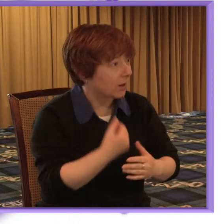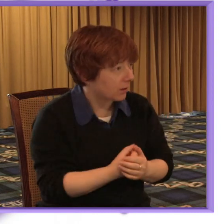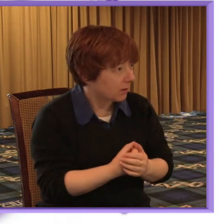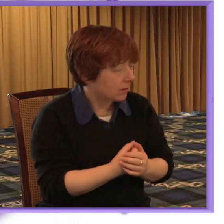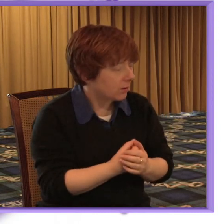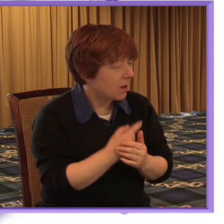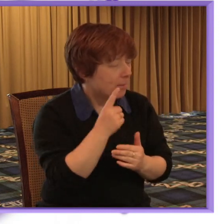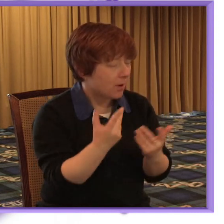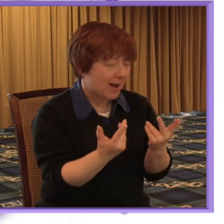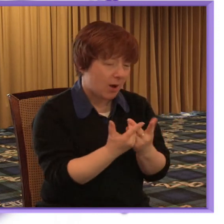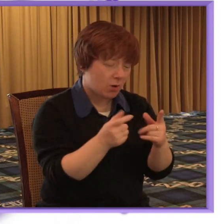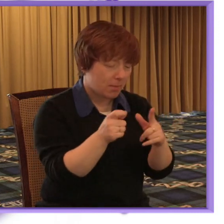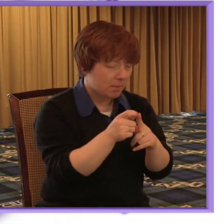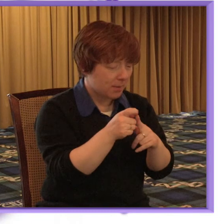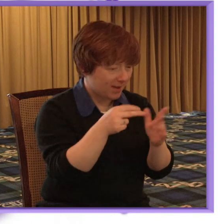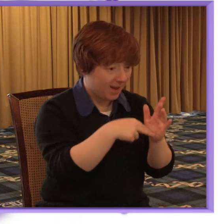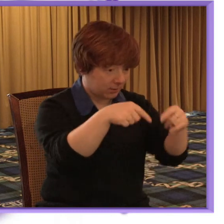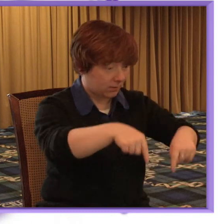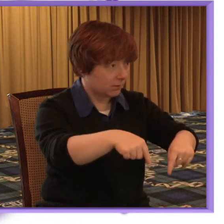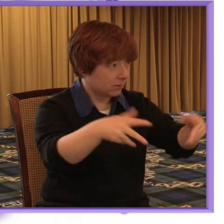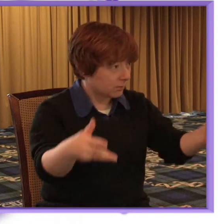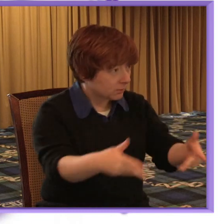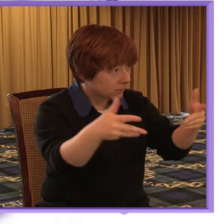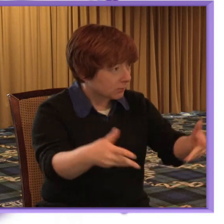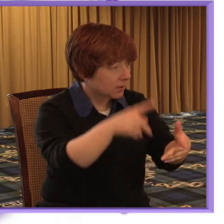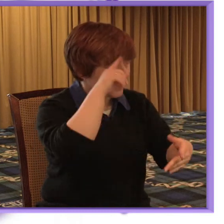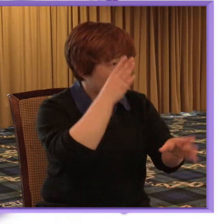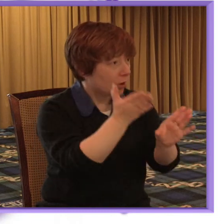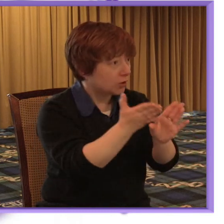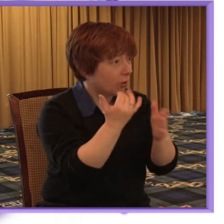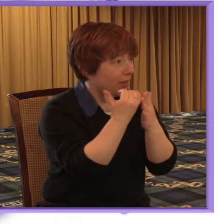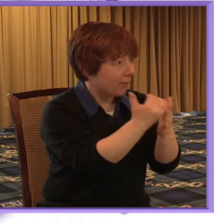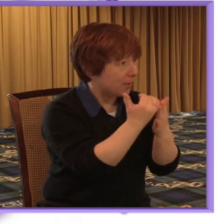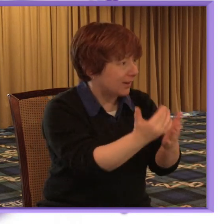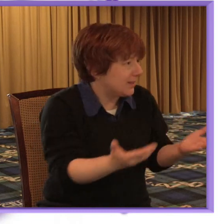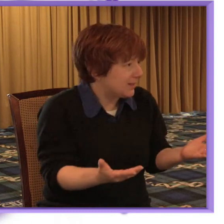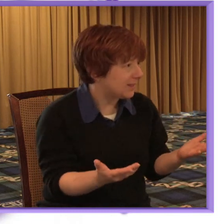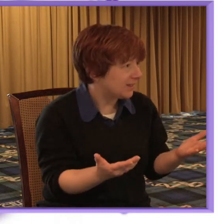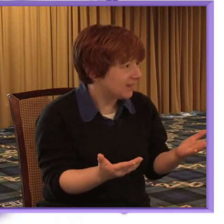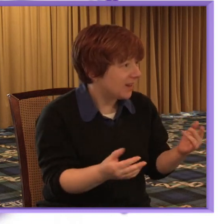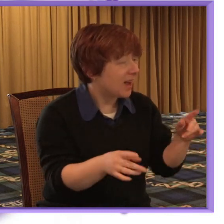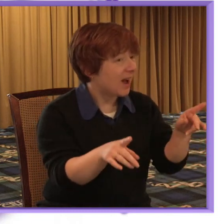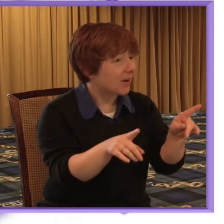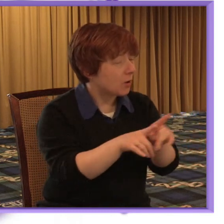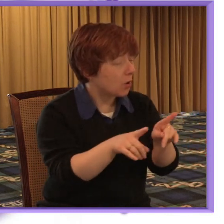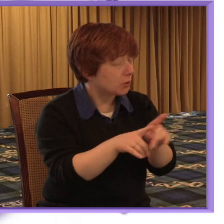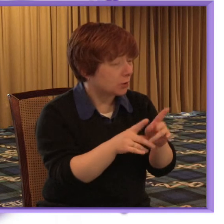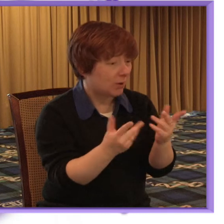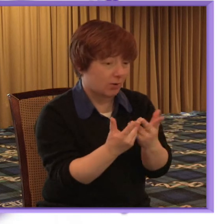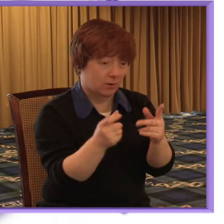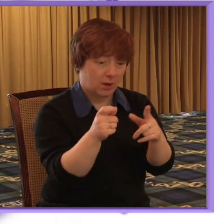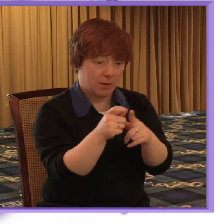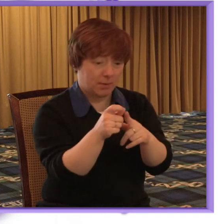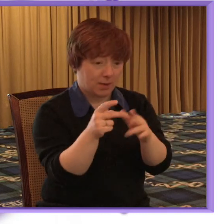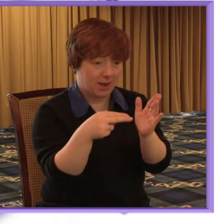promote awareness mental health and promote psychological therapies to health practitioners additionally how could PPN facilitate developing